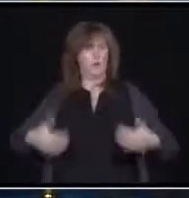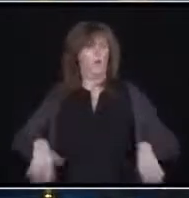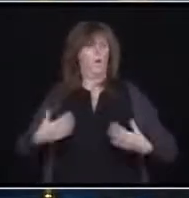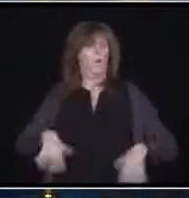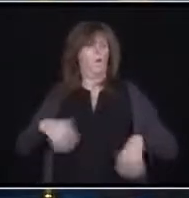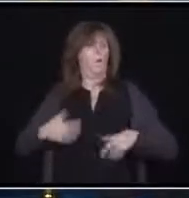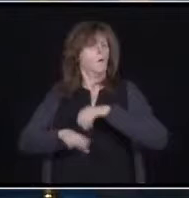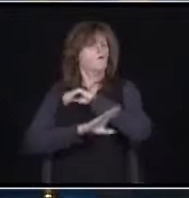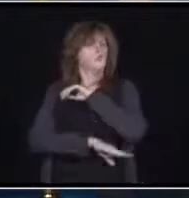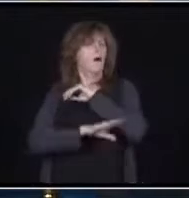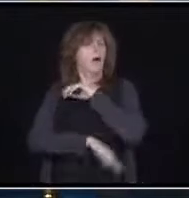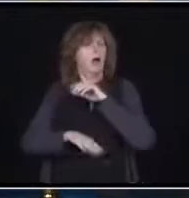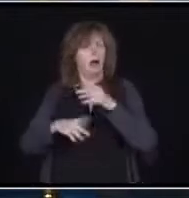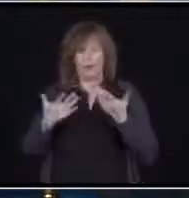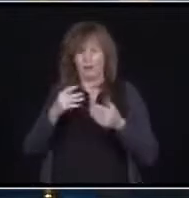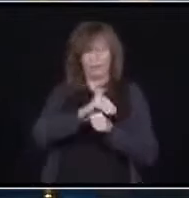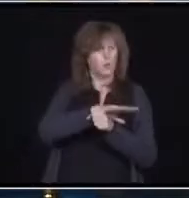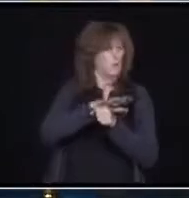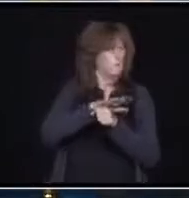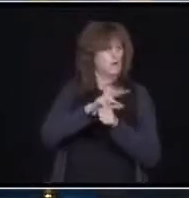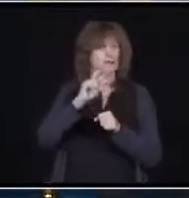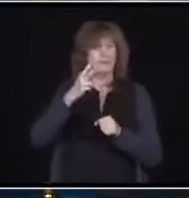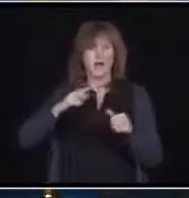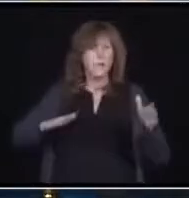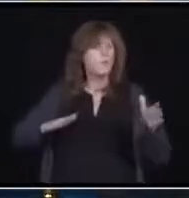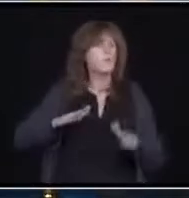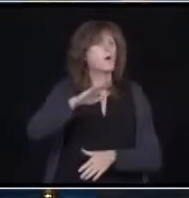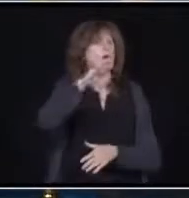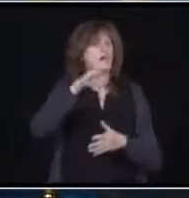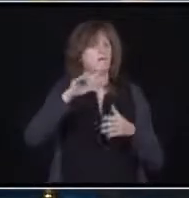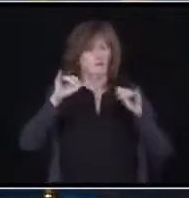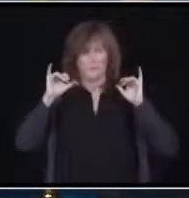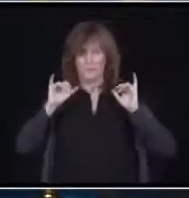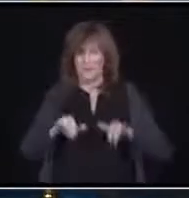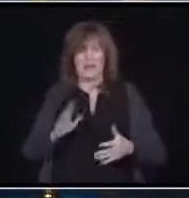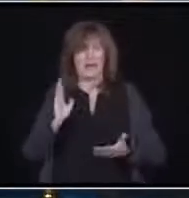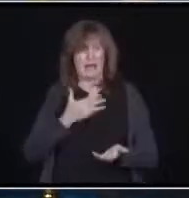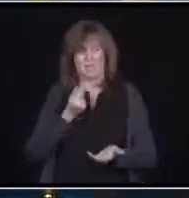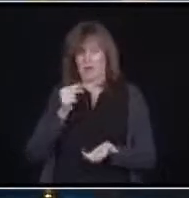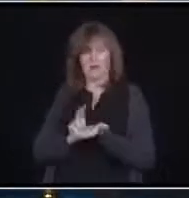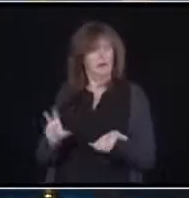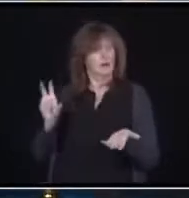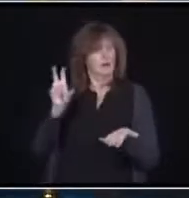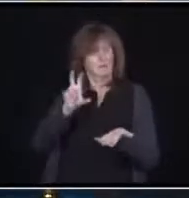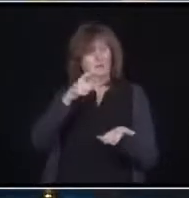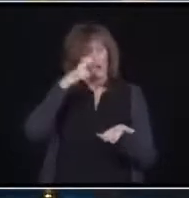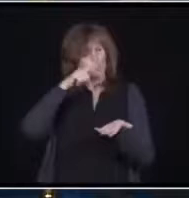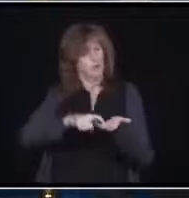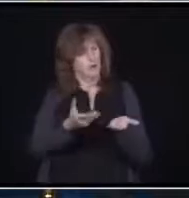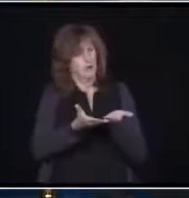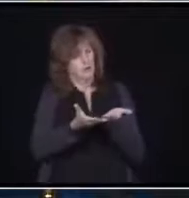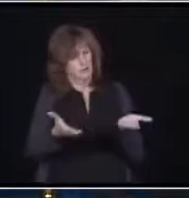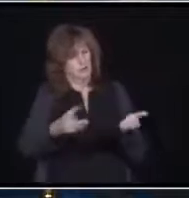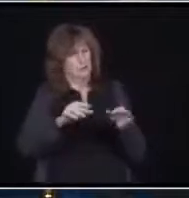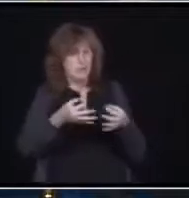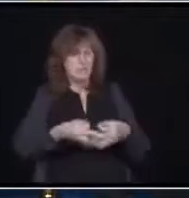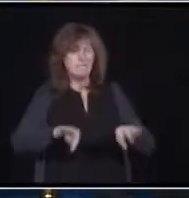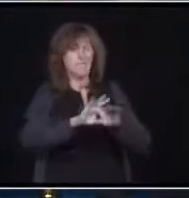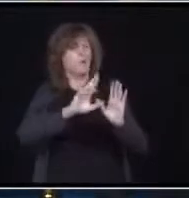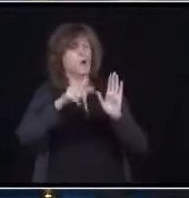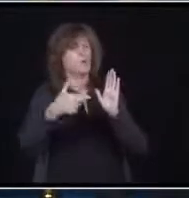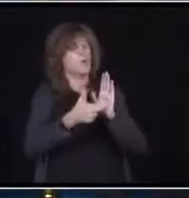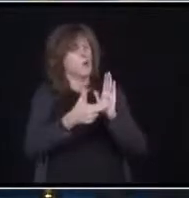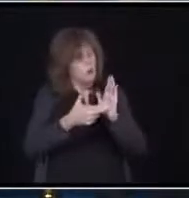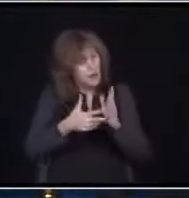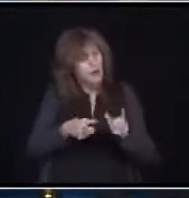-19, this investment recognizes their important role and will help ensure people get the care they need. I